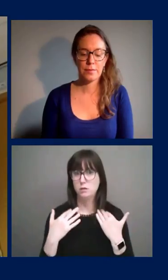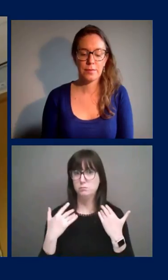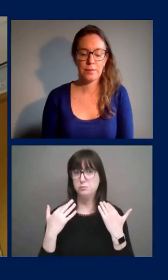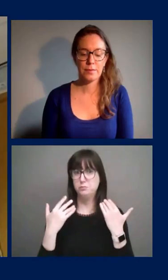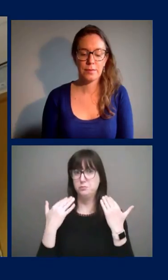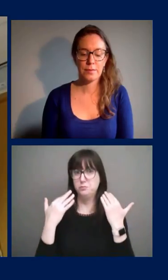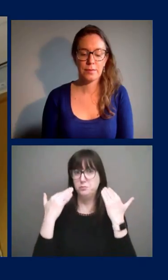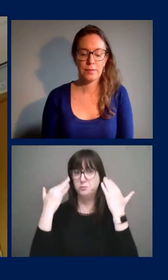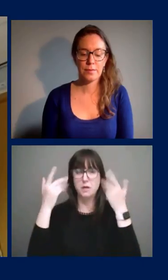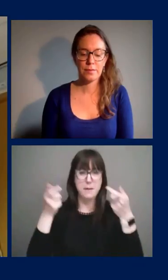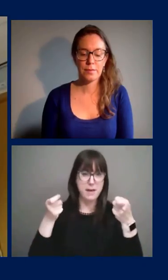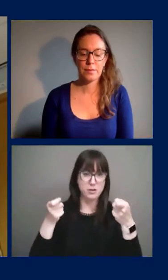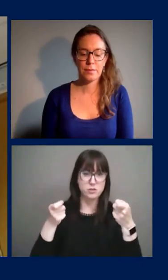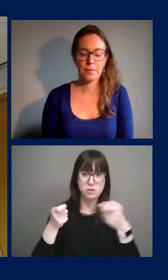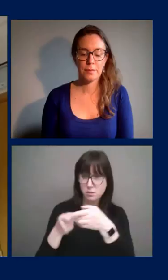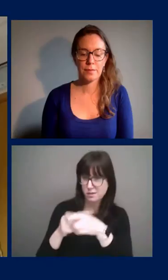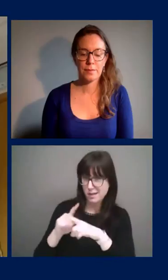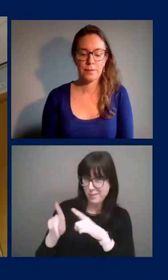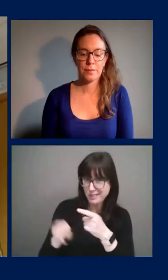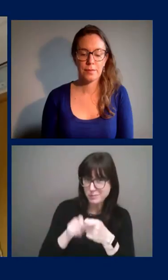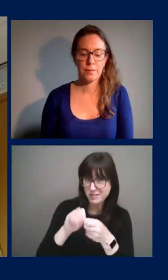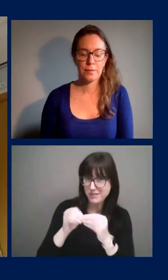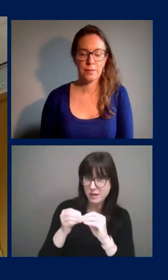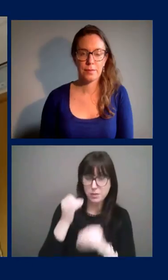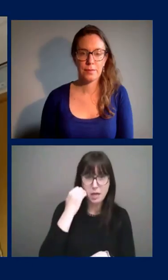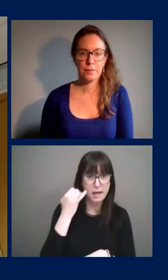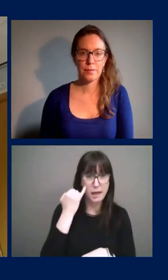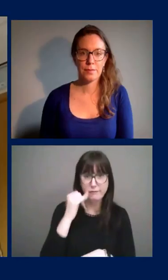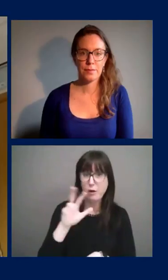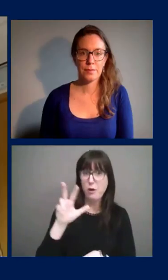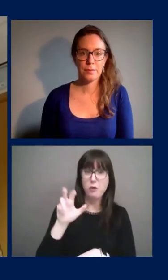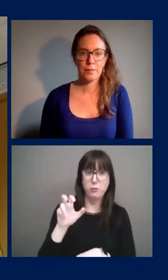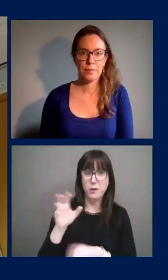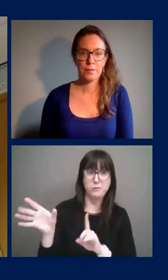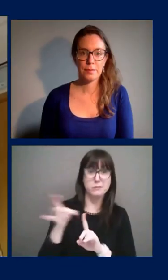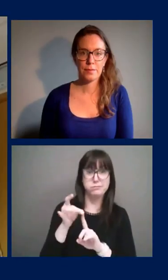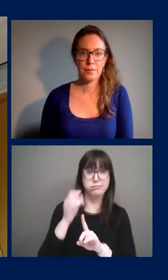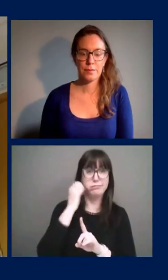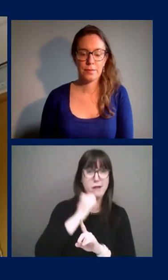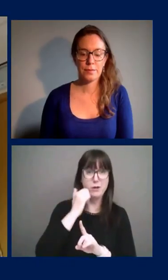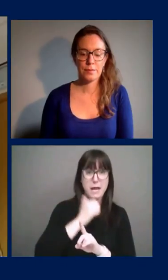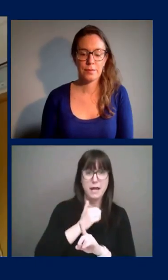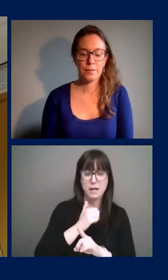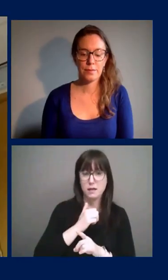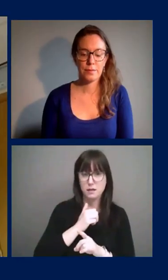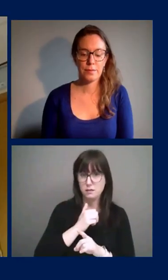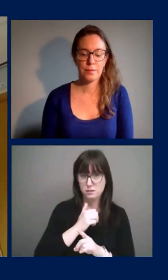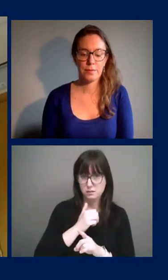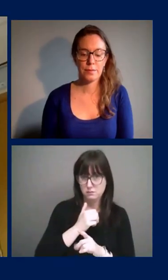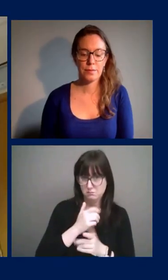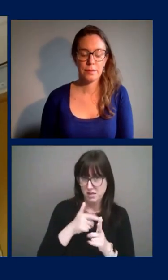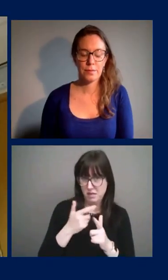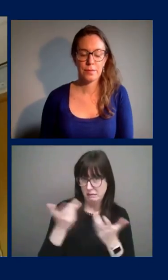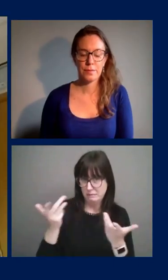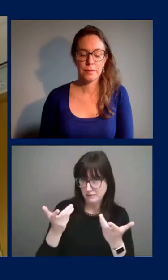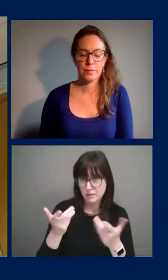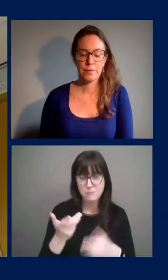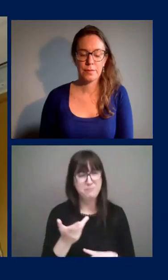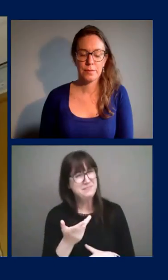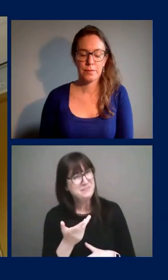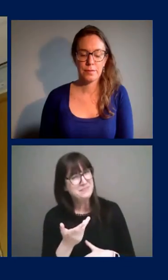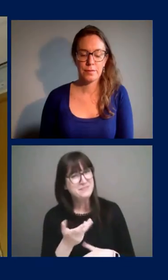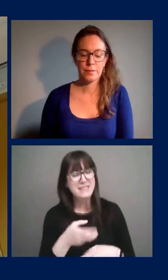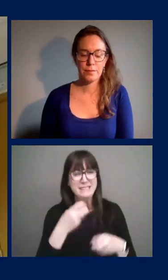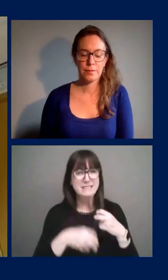Okay. But there's no like specific number, like 300 cases a day or, or something like that, that you could point to. It's hard to give a number, uh,